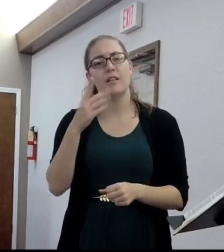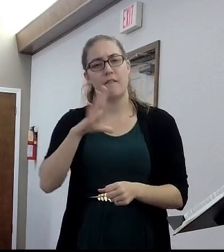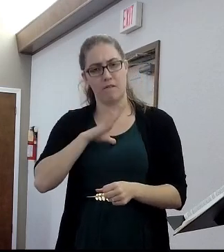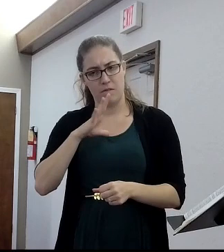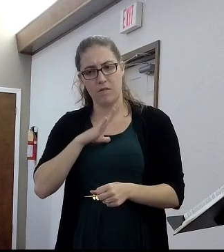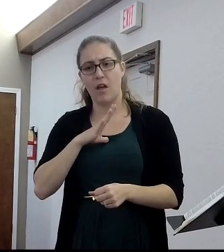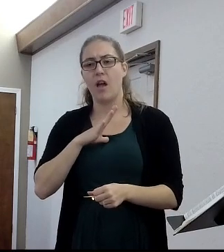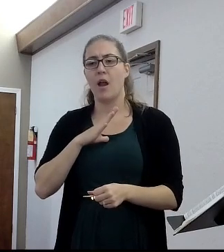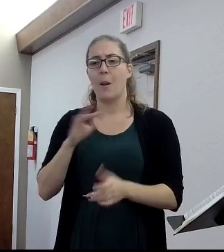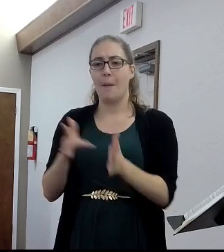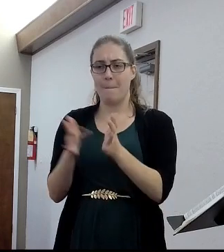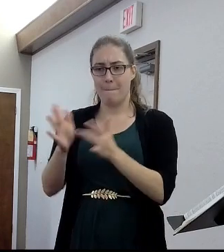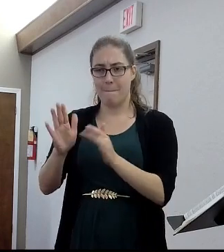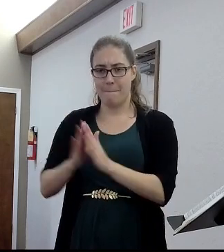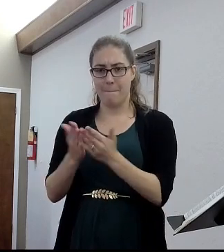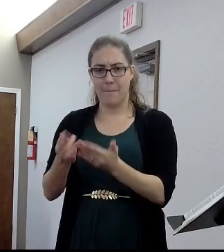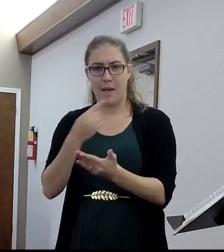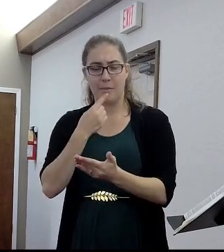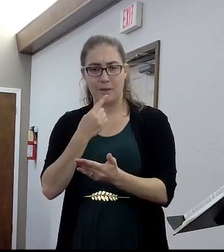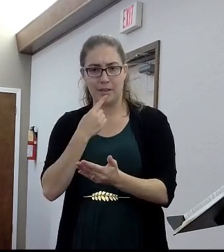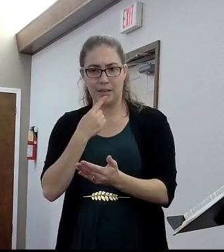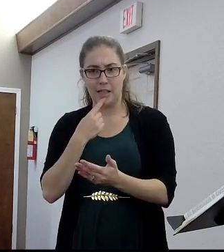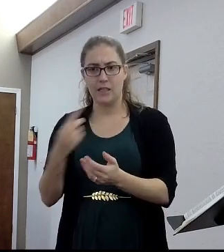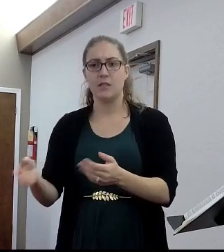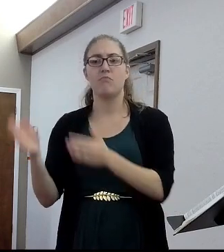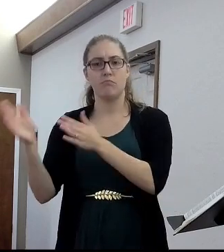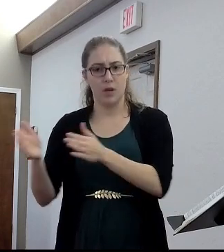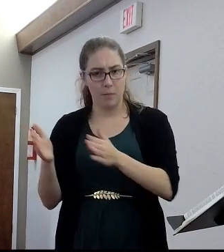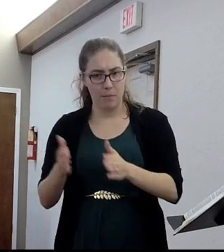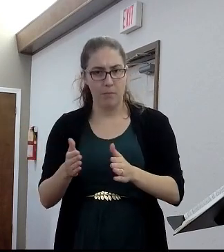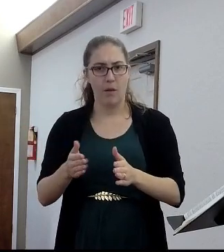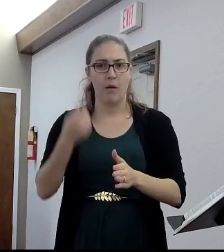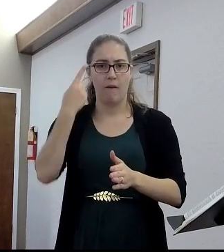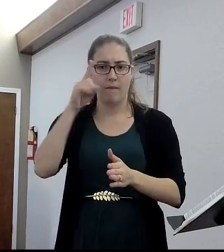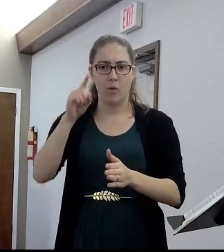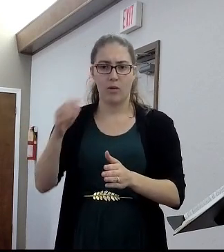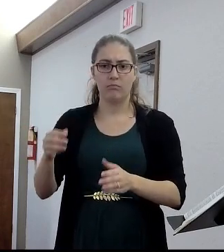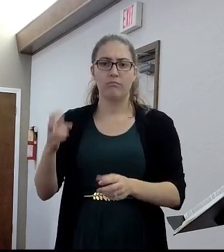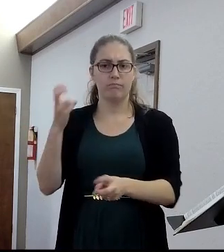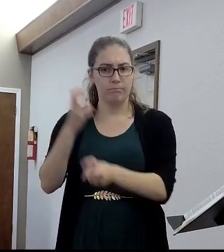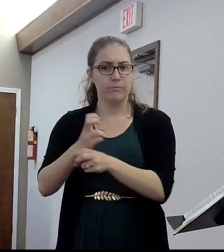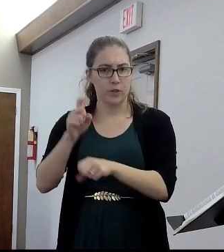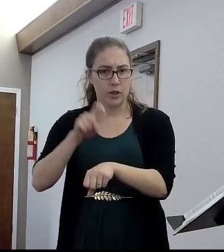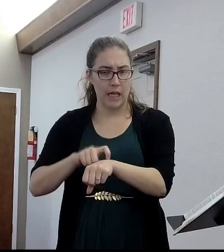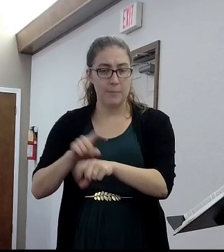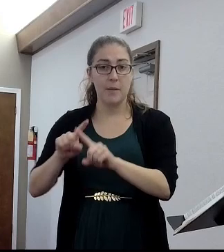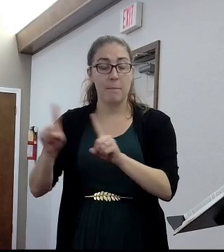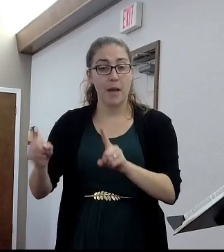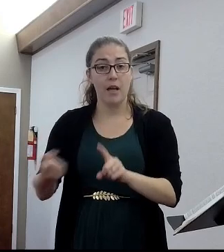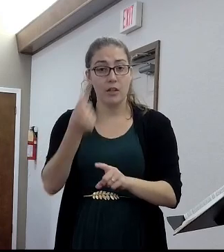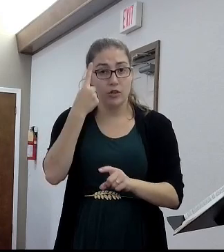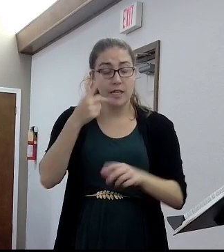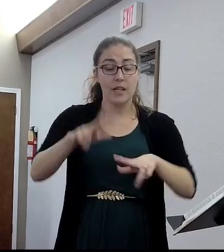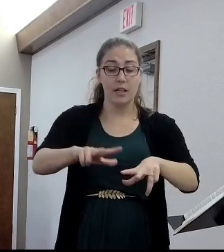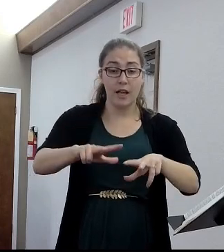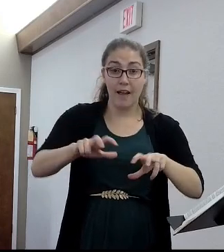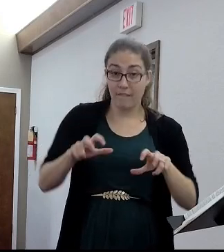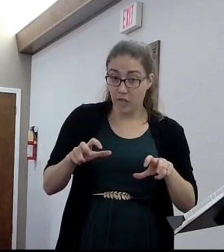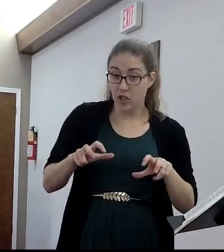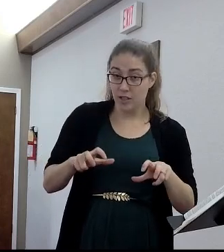lay in store for hard times. That is a biblical principle. But when you begin to be covetousness, what you're doing is